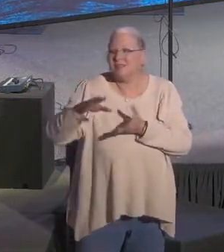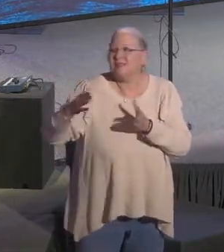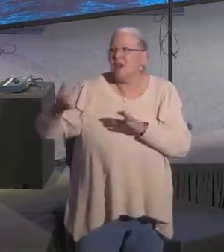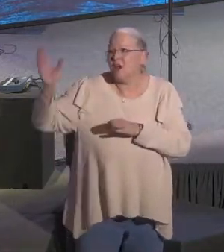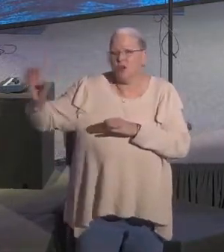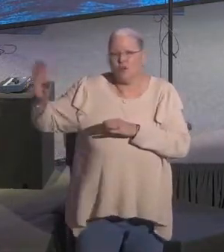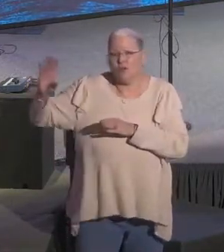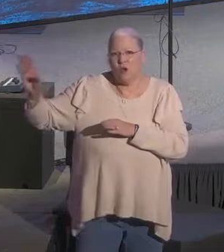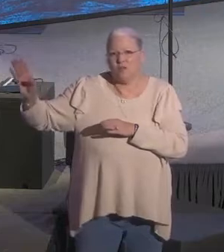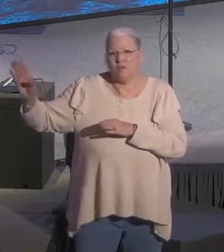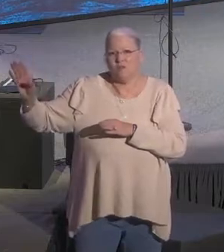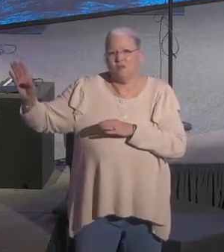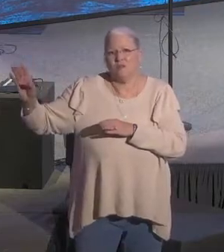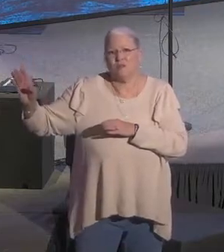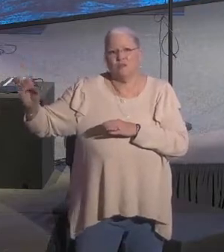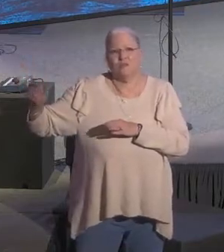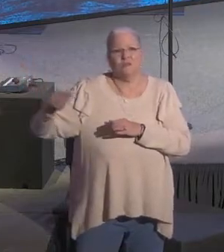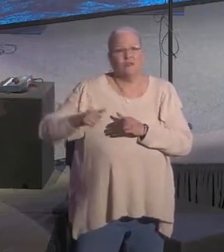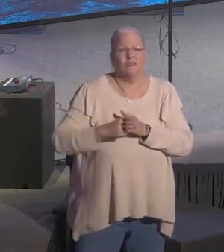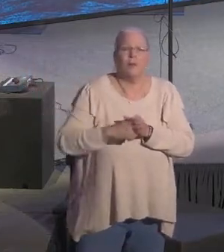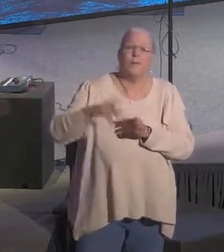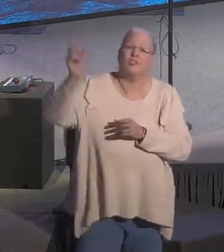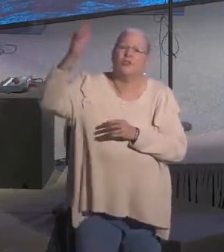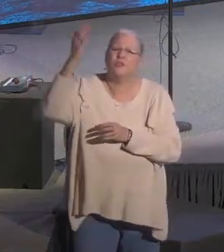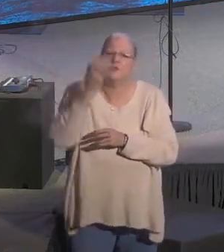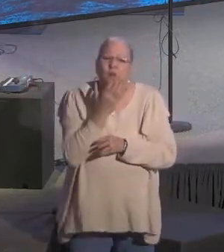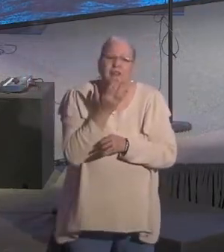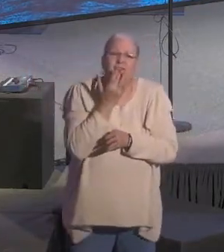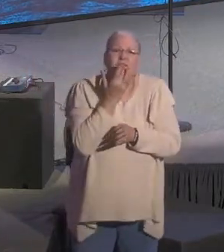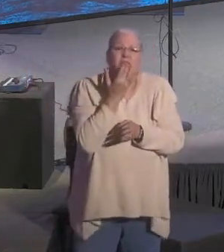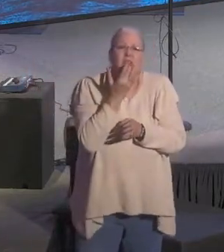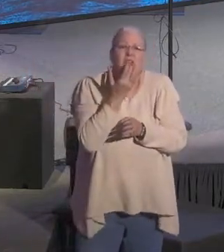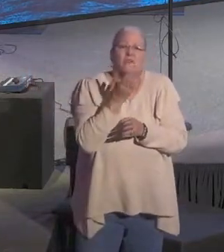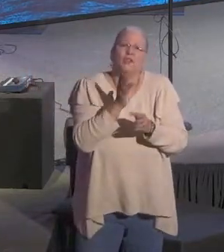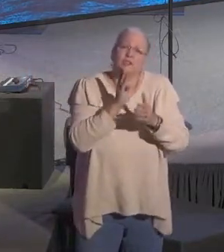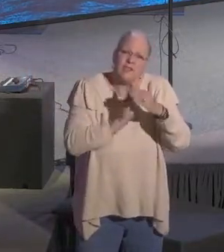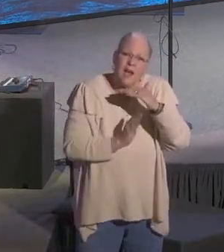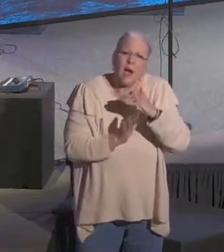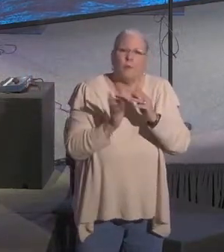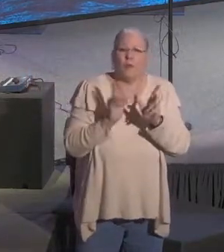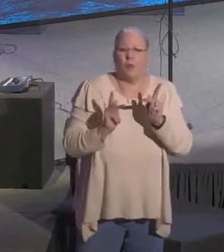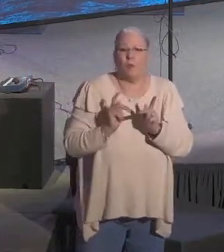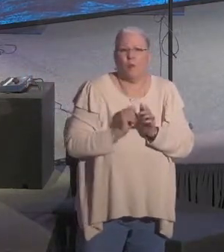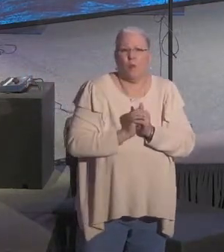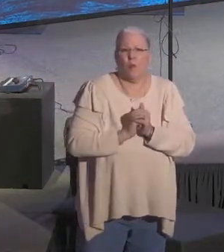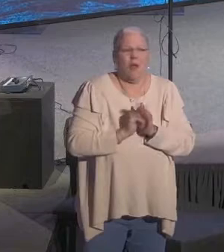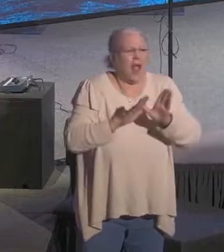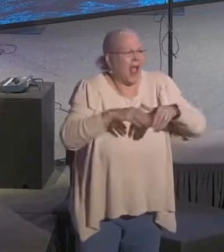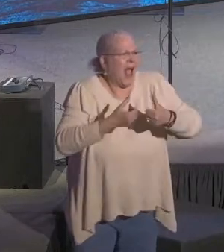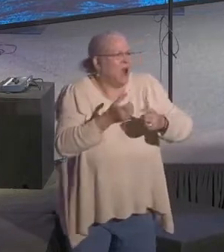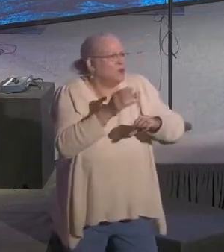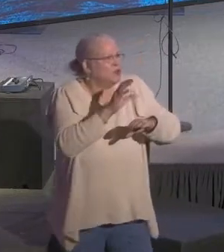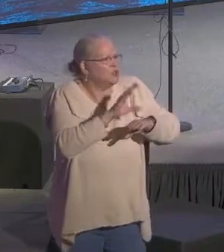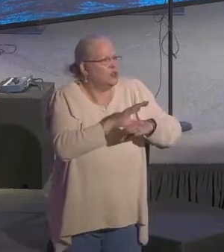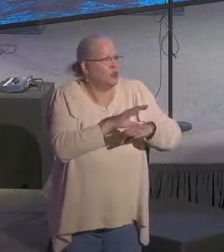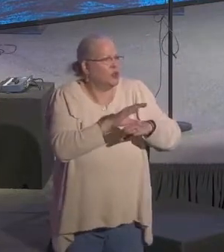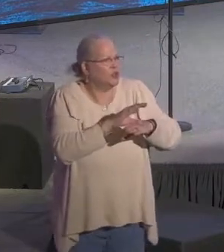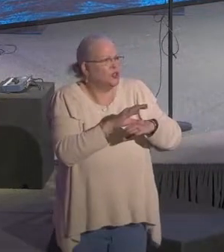resists the proud, but he shows grace, he shows favor to the humble. How is the church doing